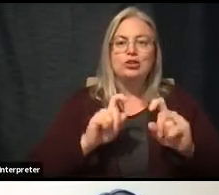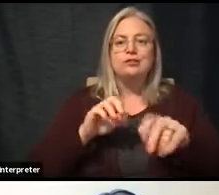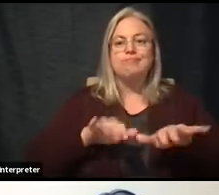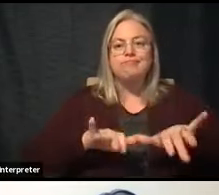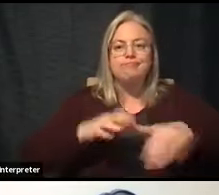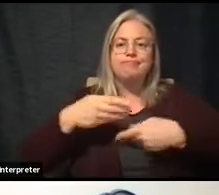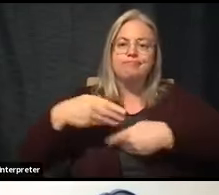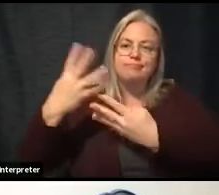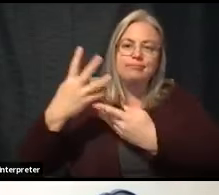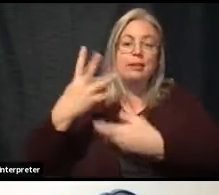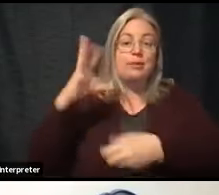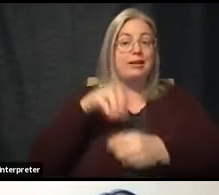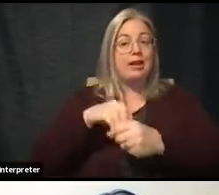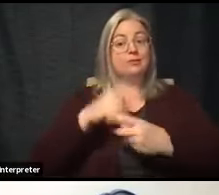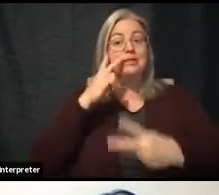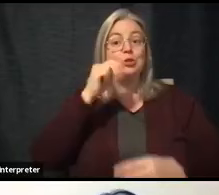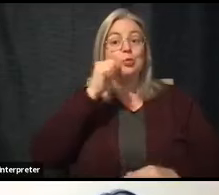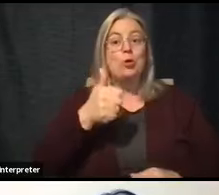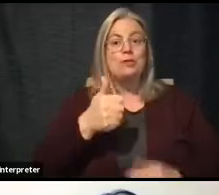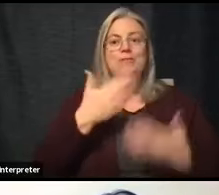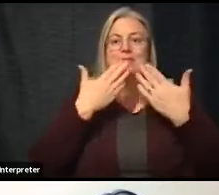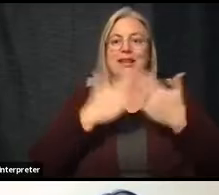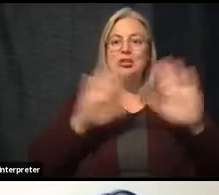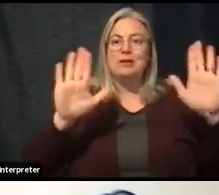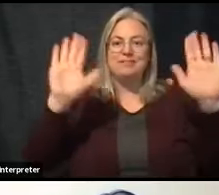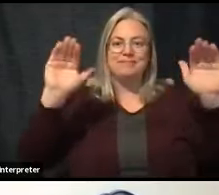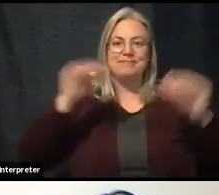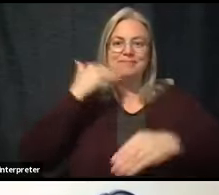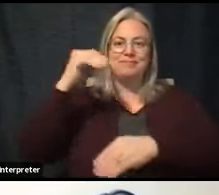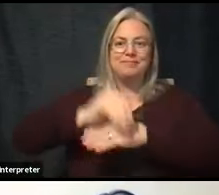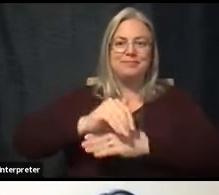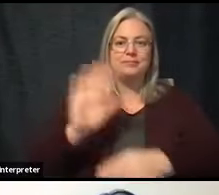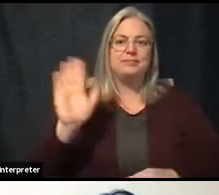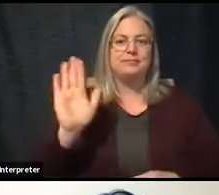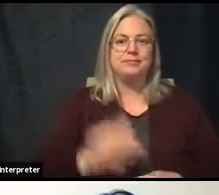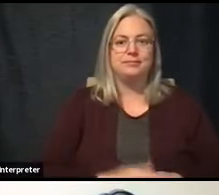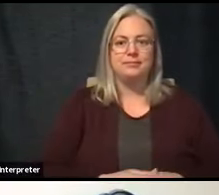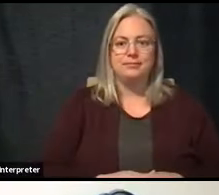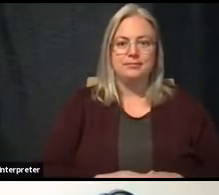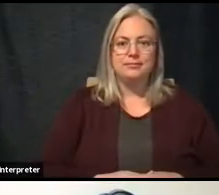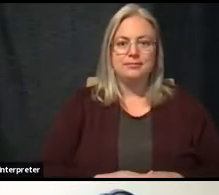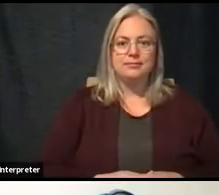engaged. And we will see you tomorrow. Thanks so much and have a great rest of your day. Thank you.